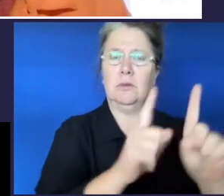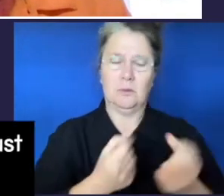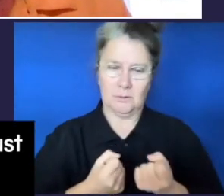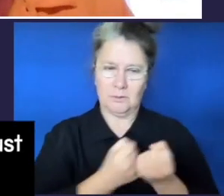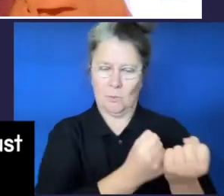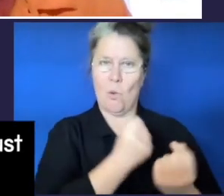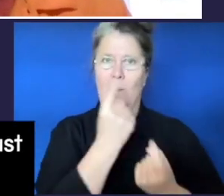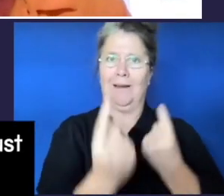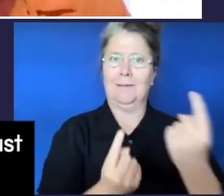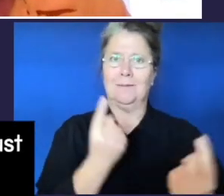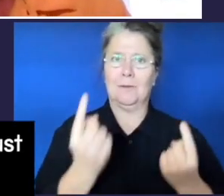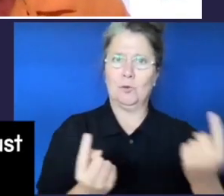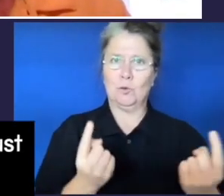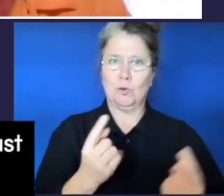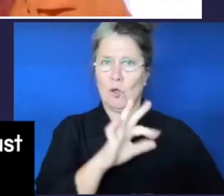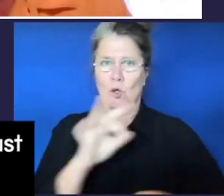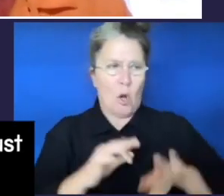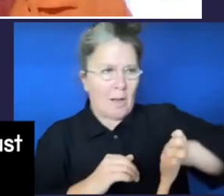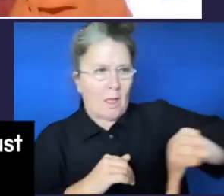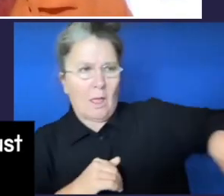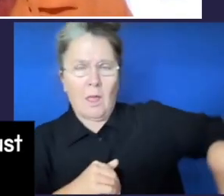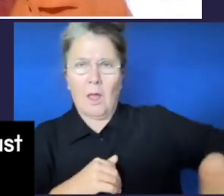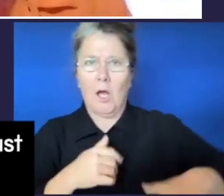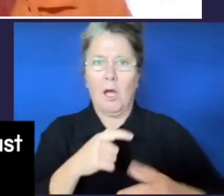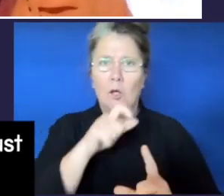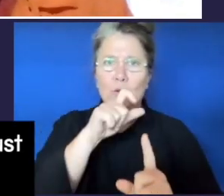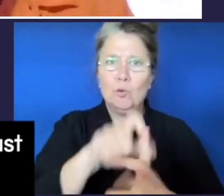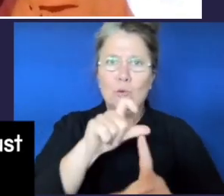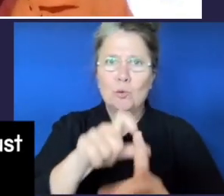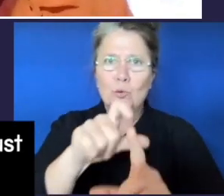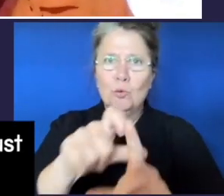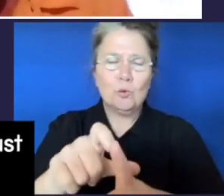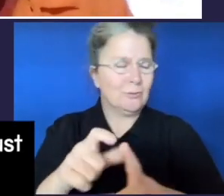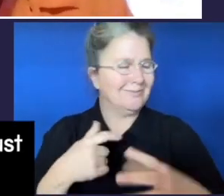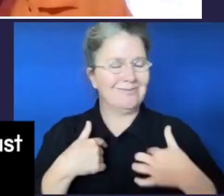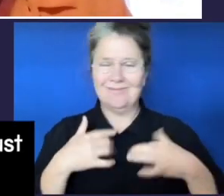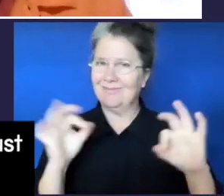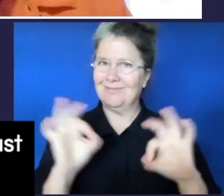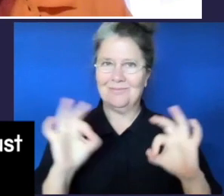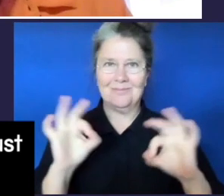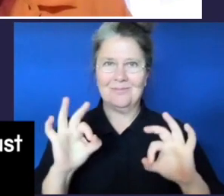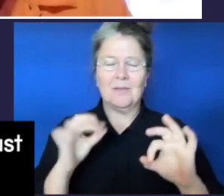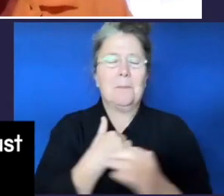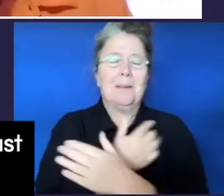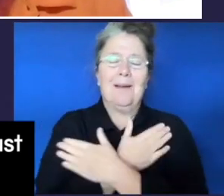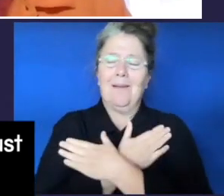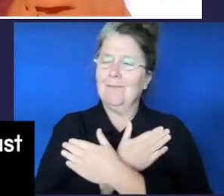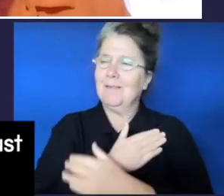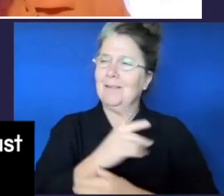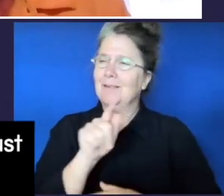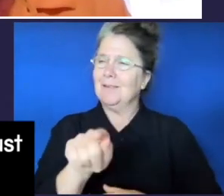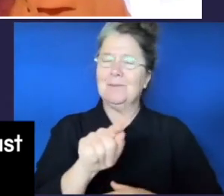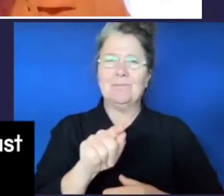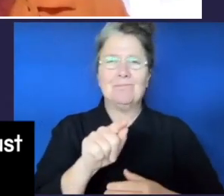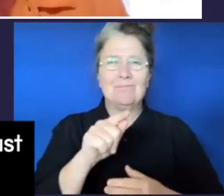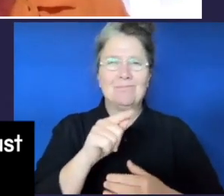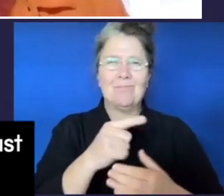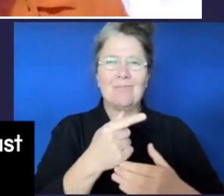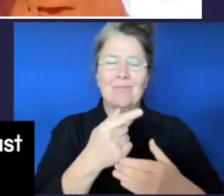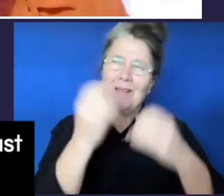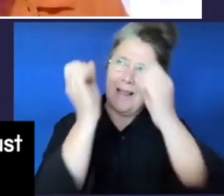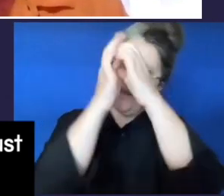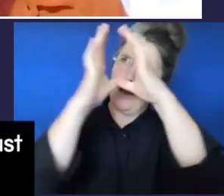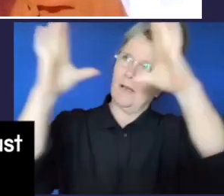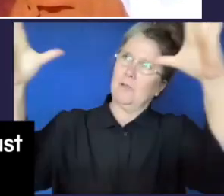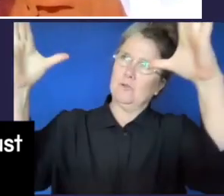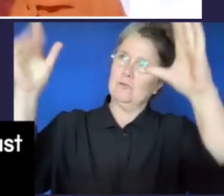not doing fall so yeah i love i love the the analogies around the tree it just